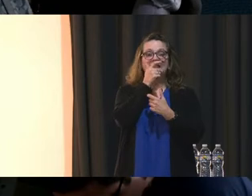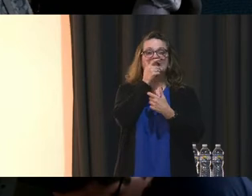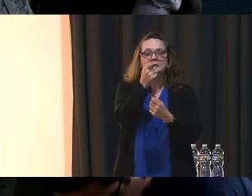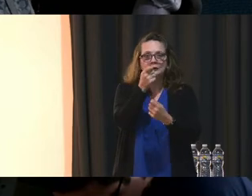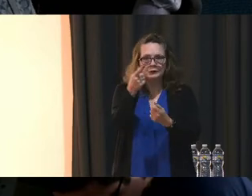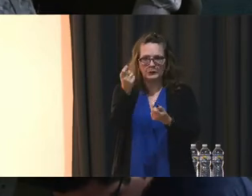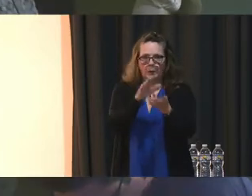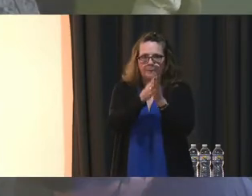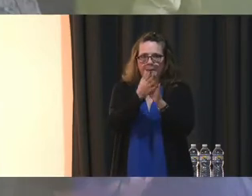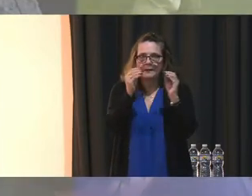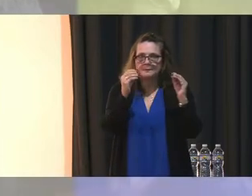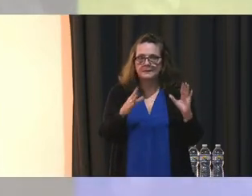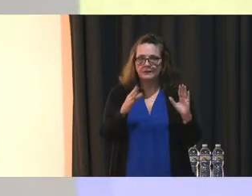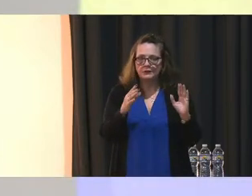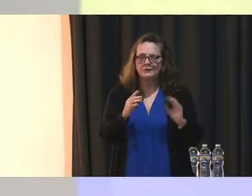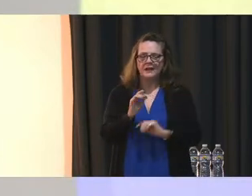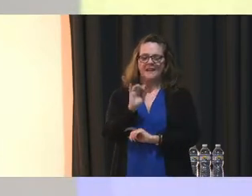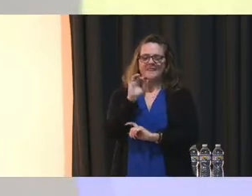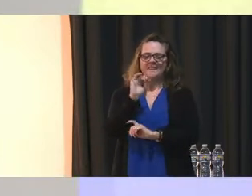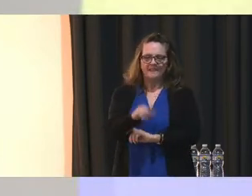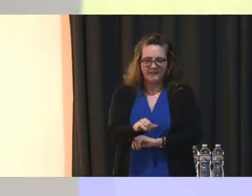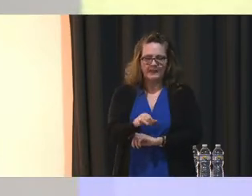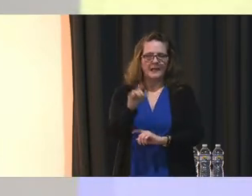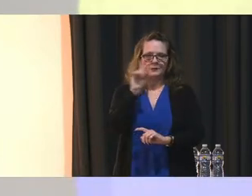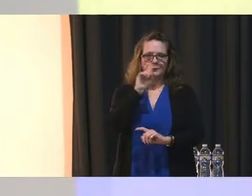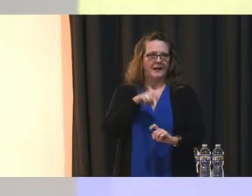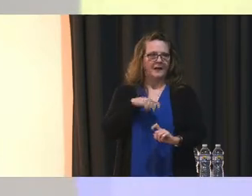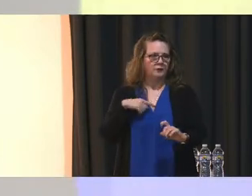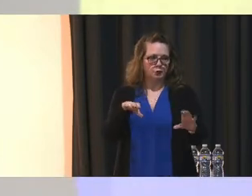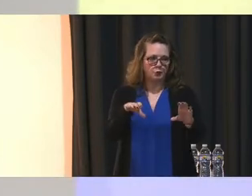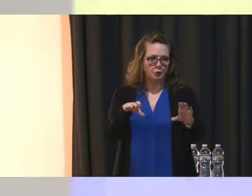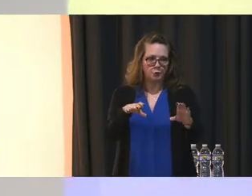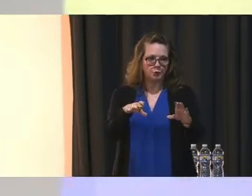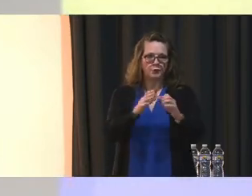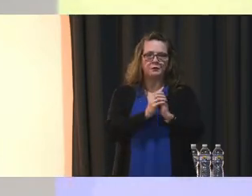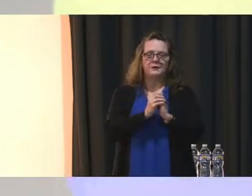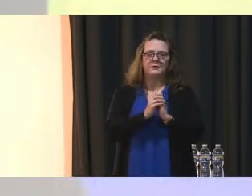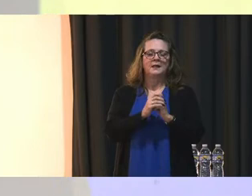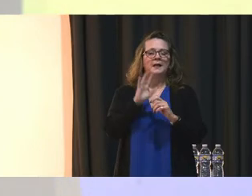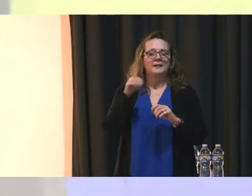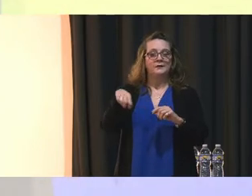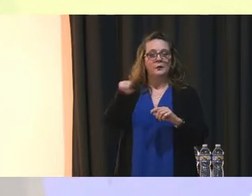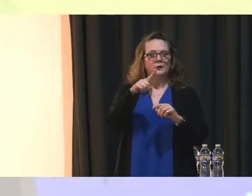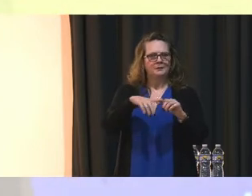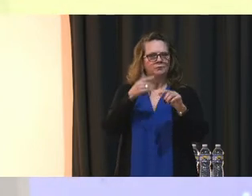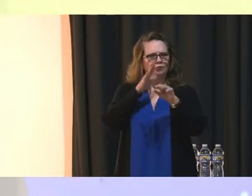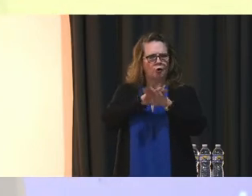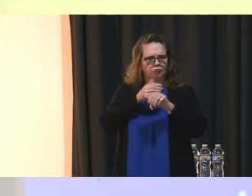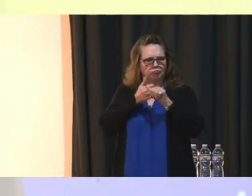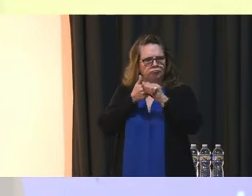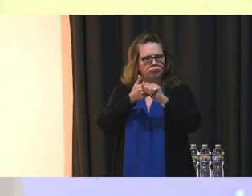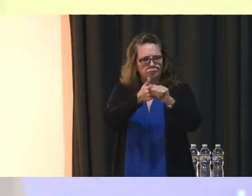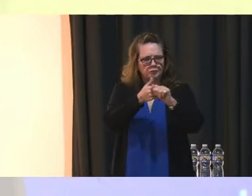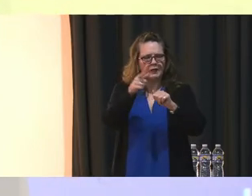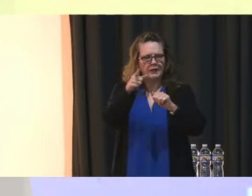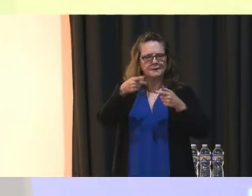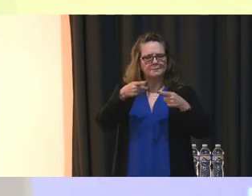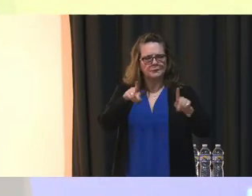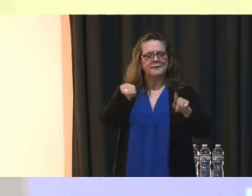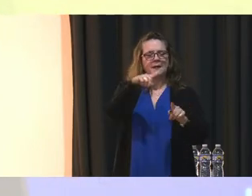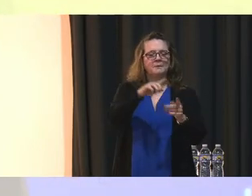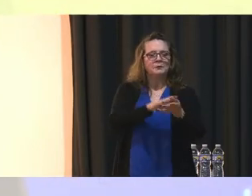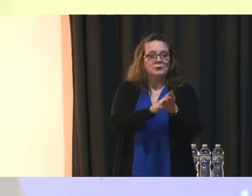being teachers Those are the kinds of things that we have to do And put them on a track that allows them to